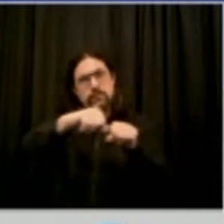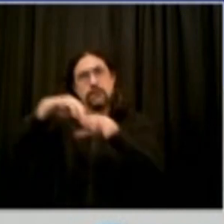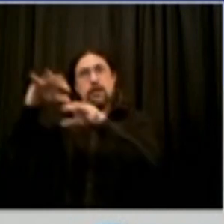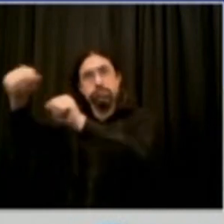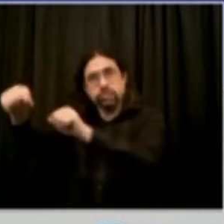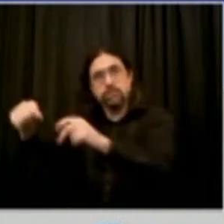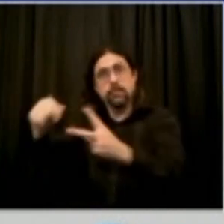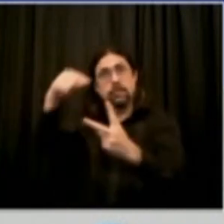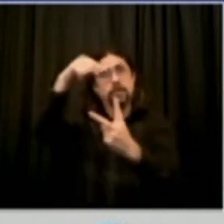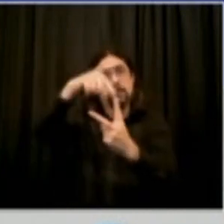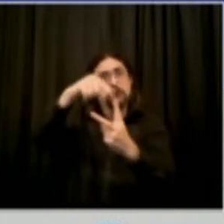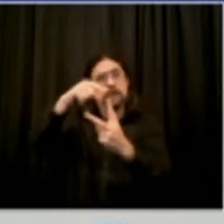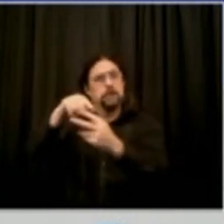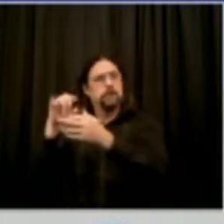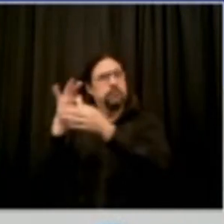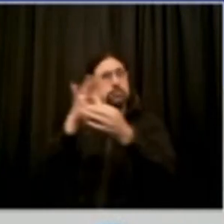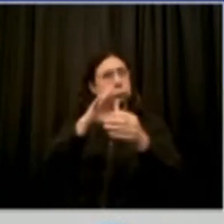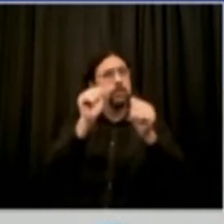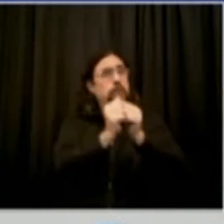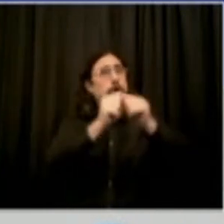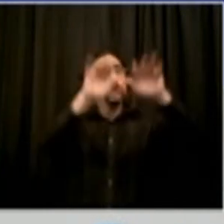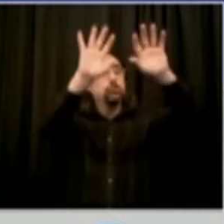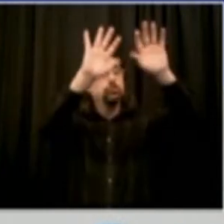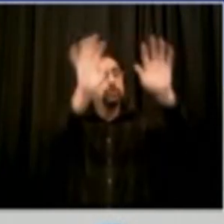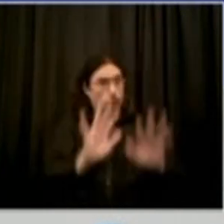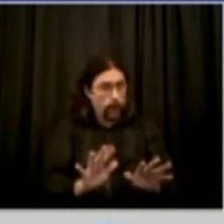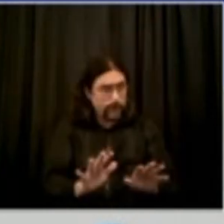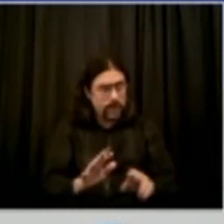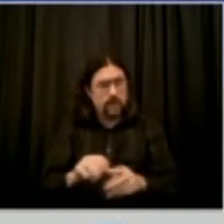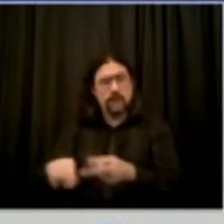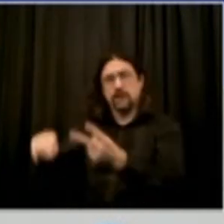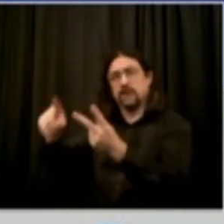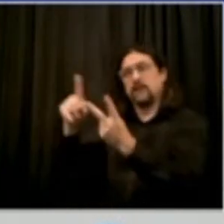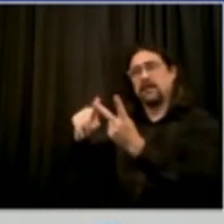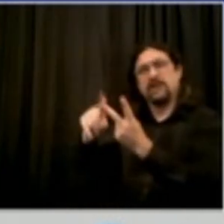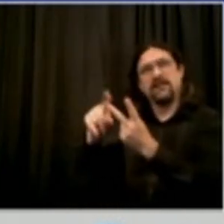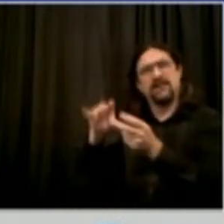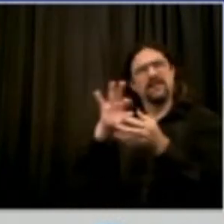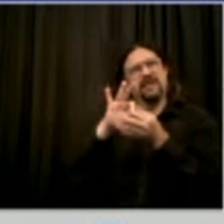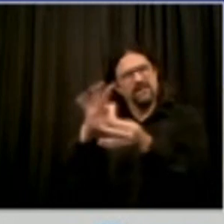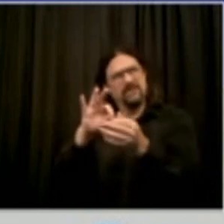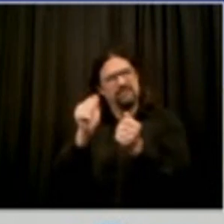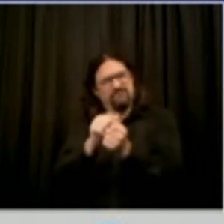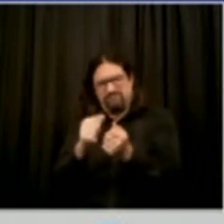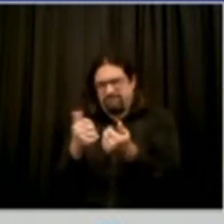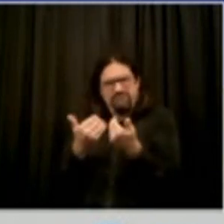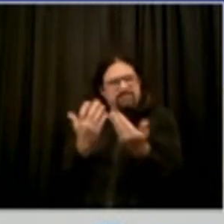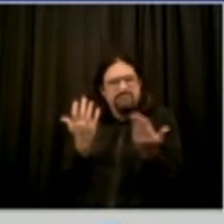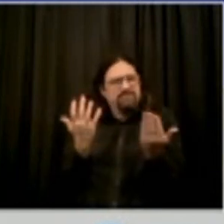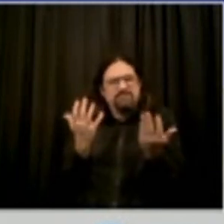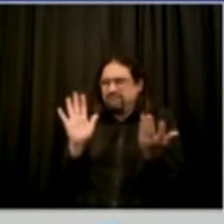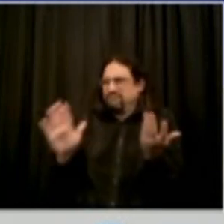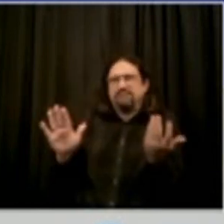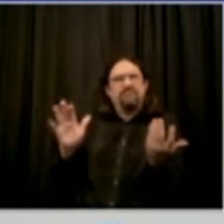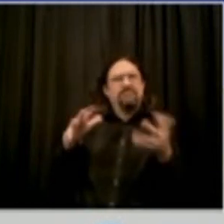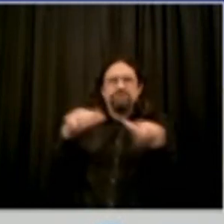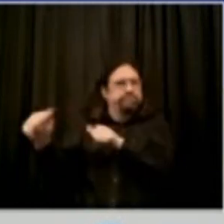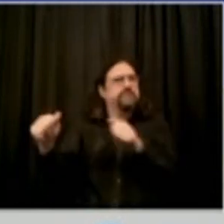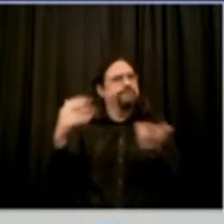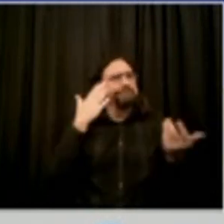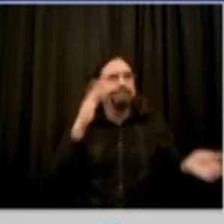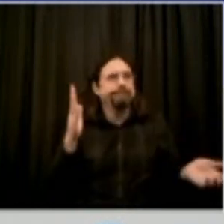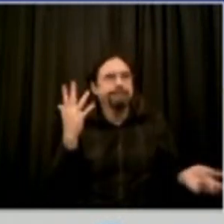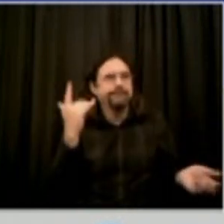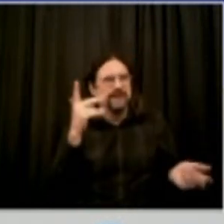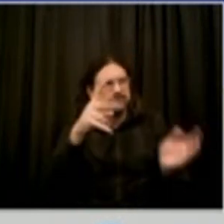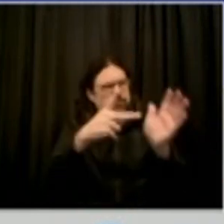since Sandy, and we saw the worst wind damage since Sandy. We are working with the state right now, and I certainly want